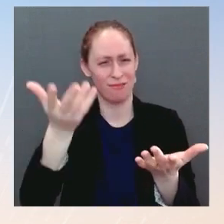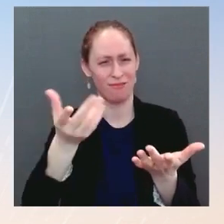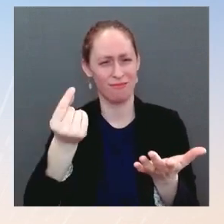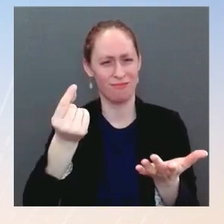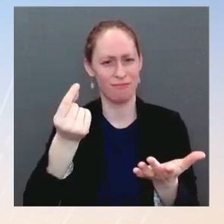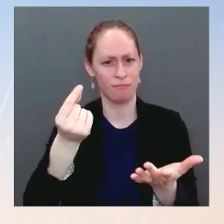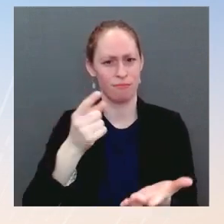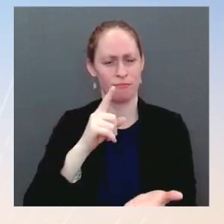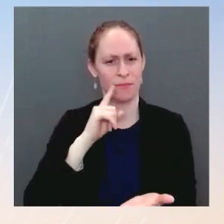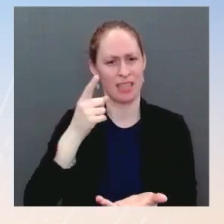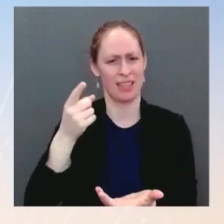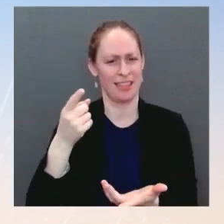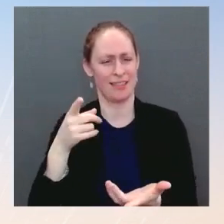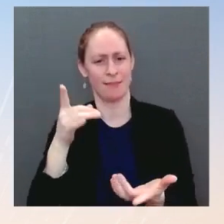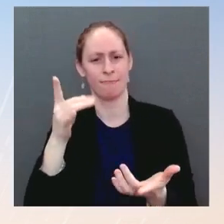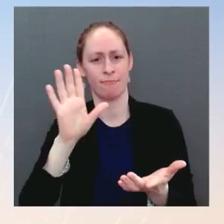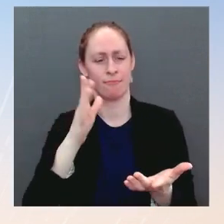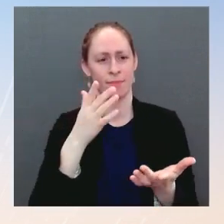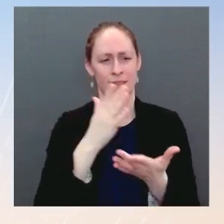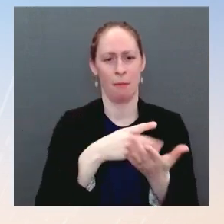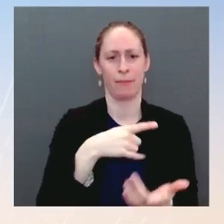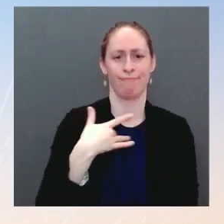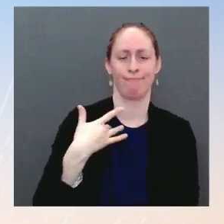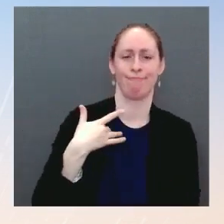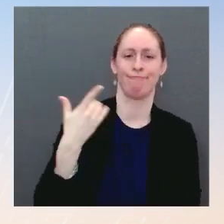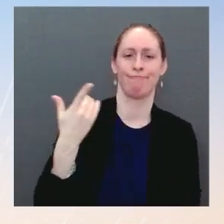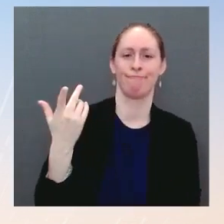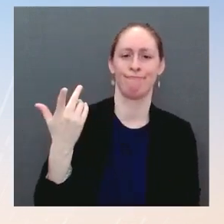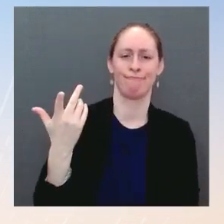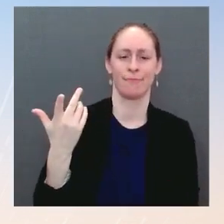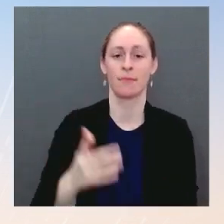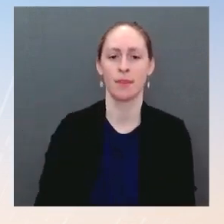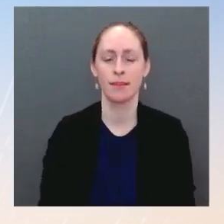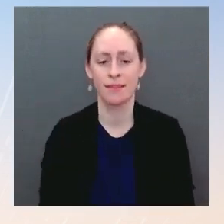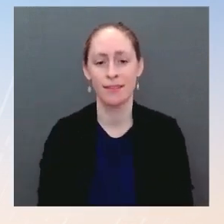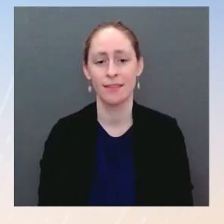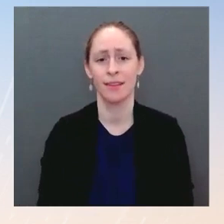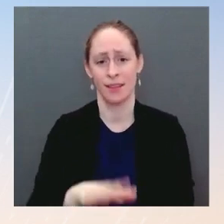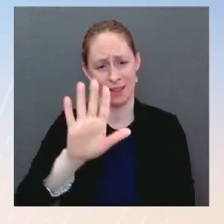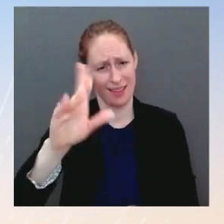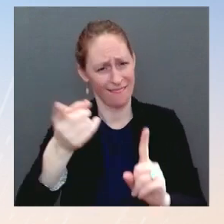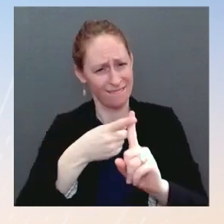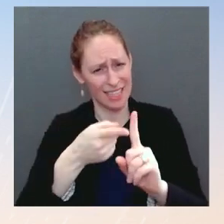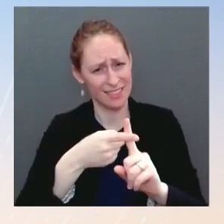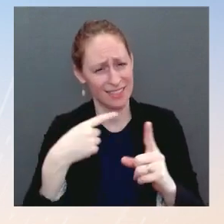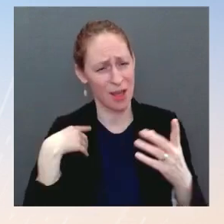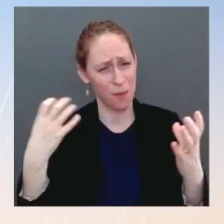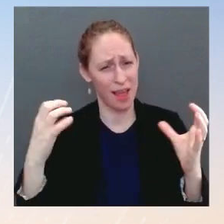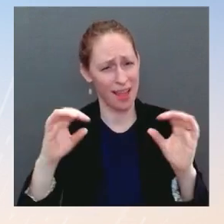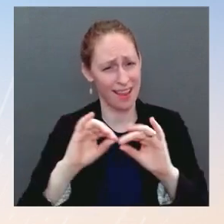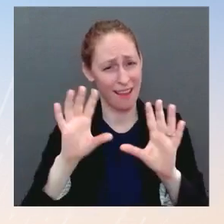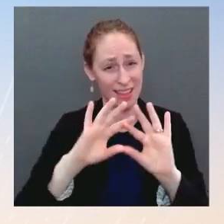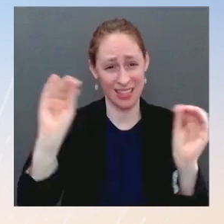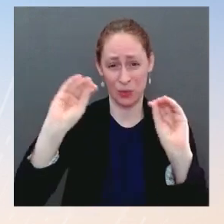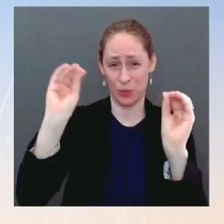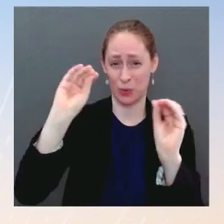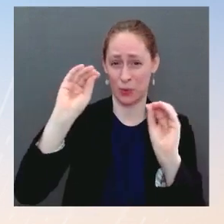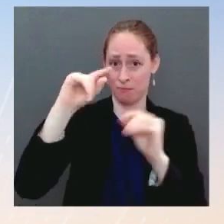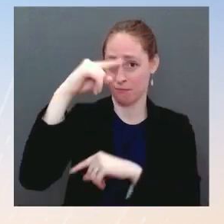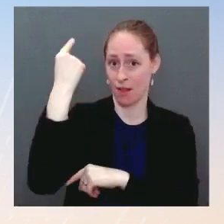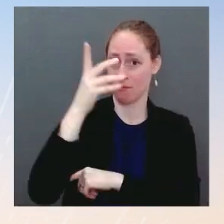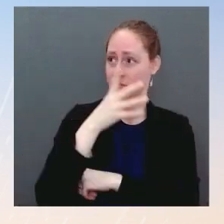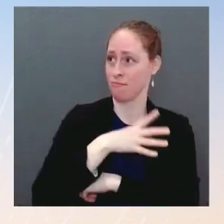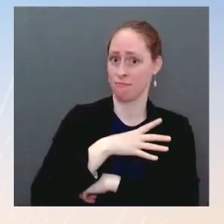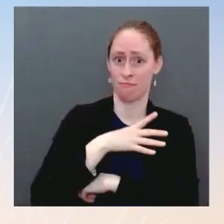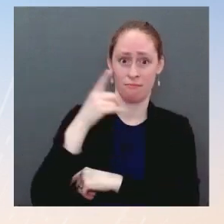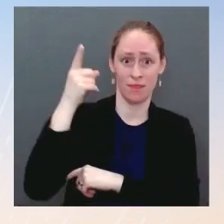deficiency of the past selection processes, not a lack of qualified candidates to be nominated to the Supreme Court. I'd also note I've heard